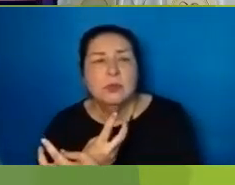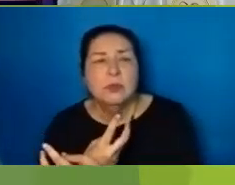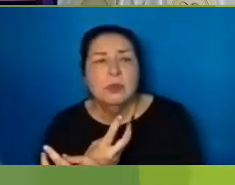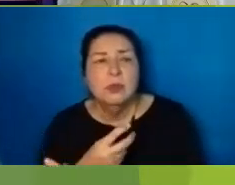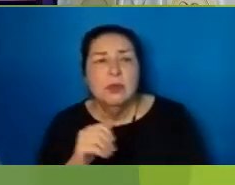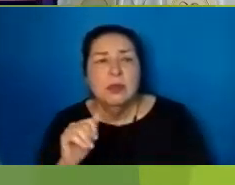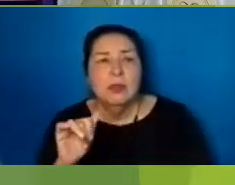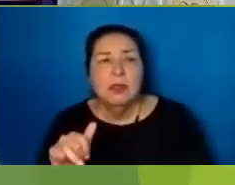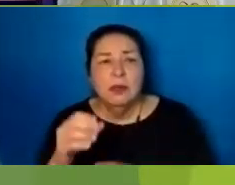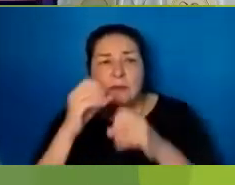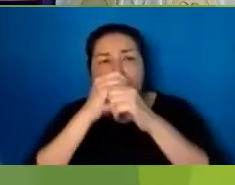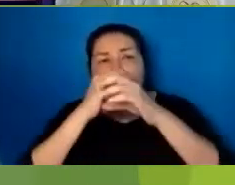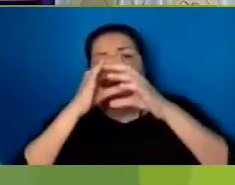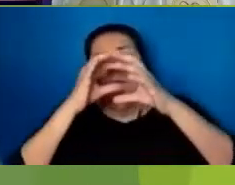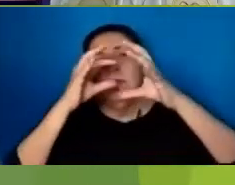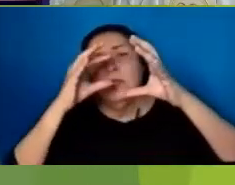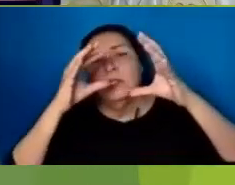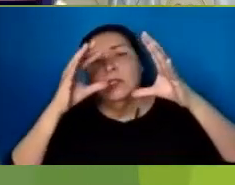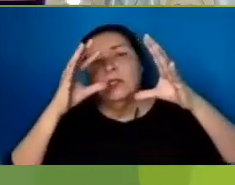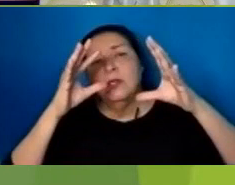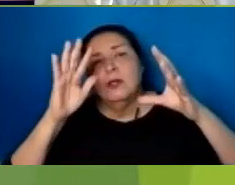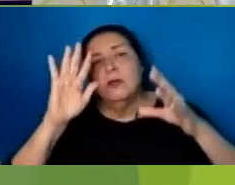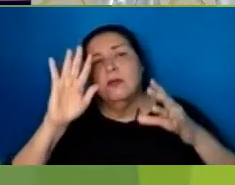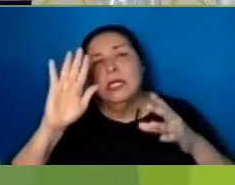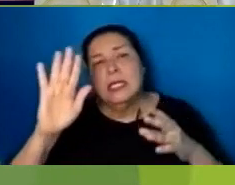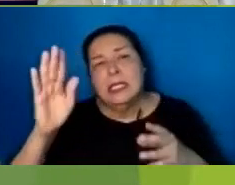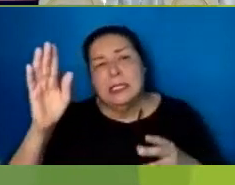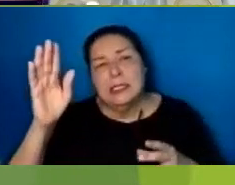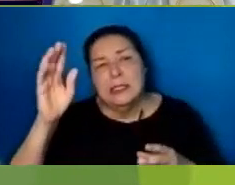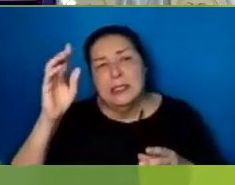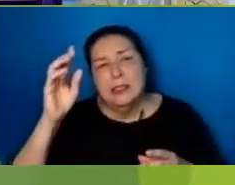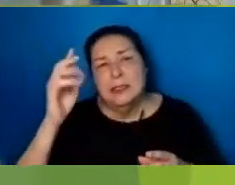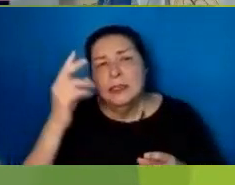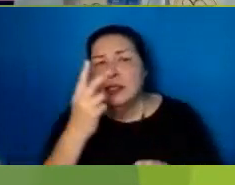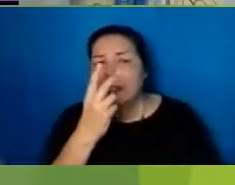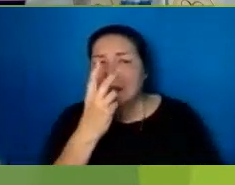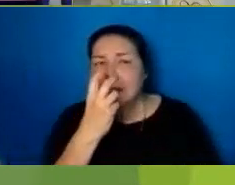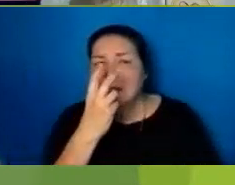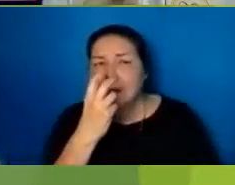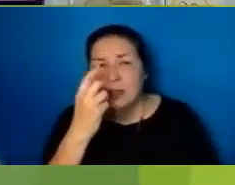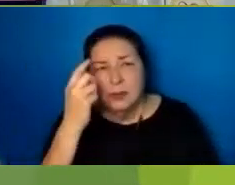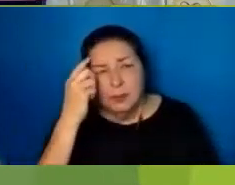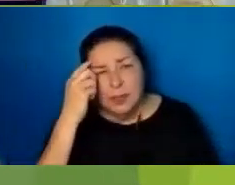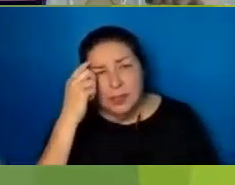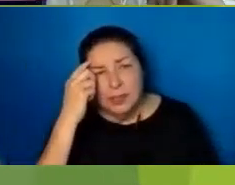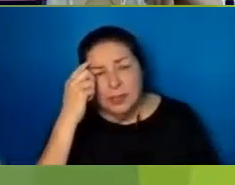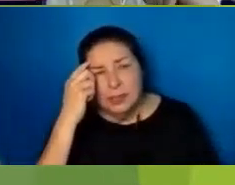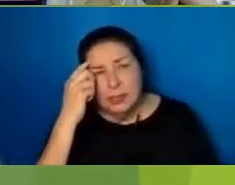The vision of his skeptic mind